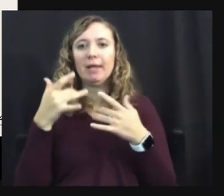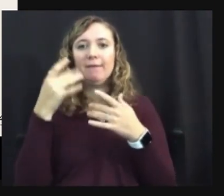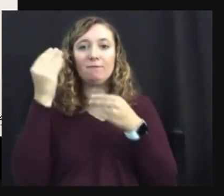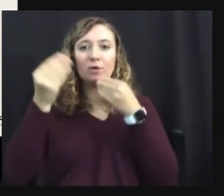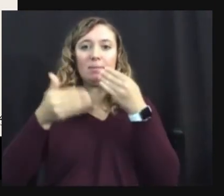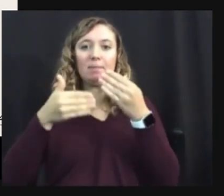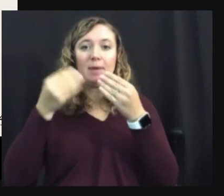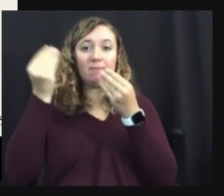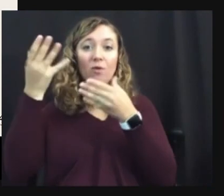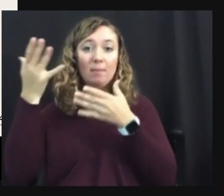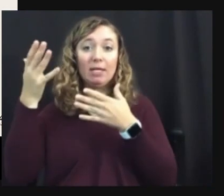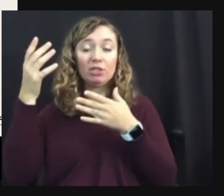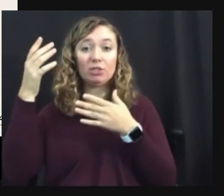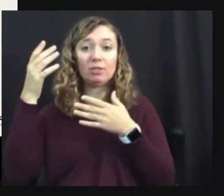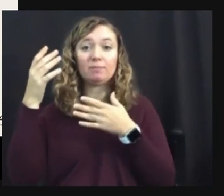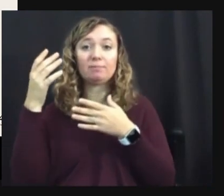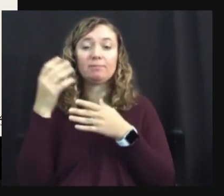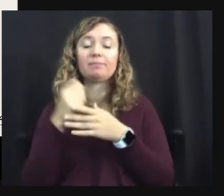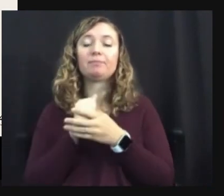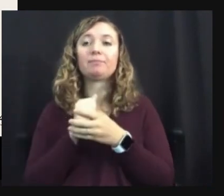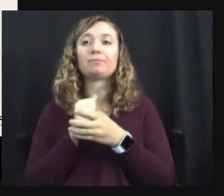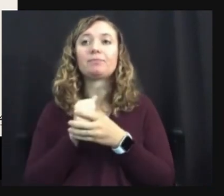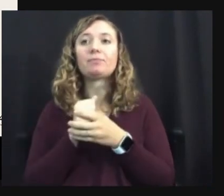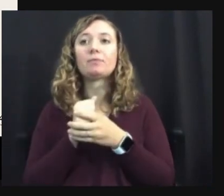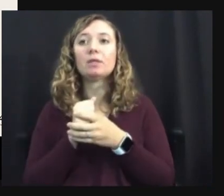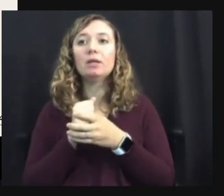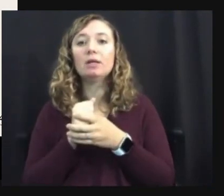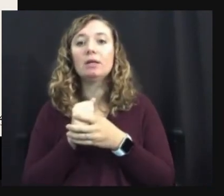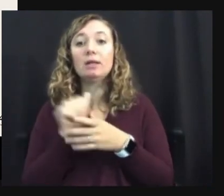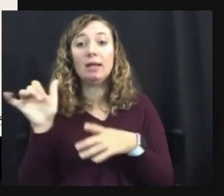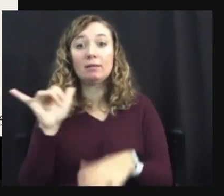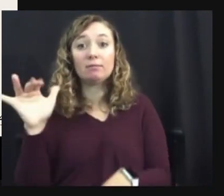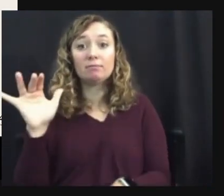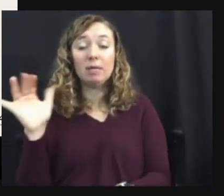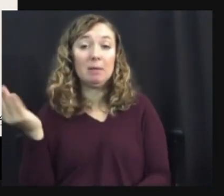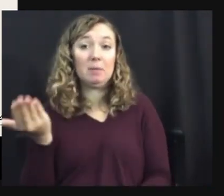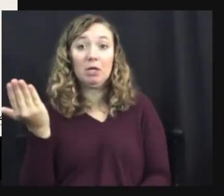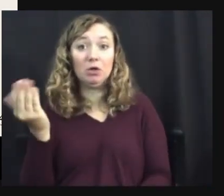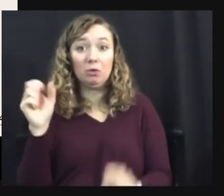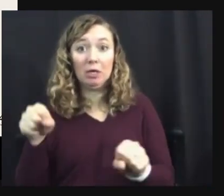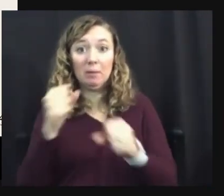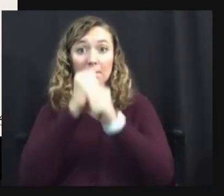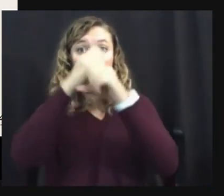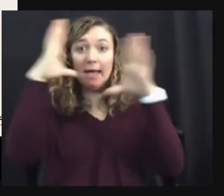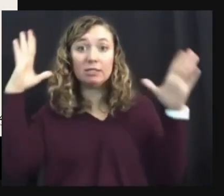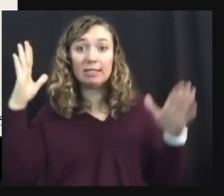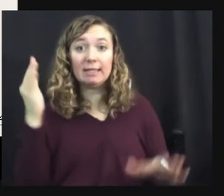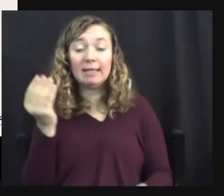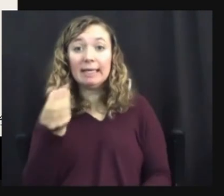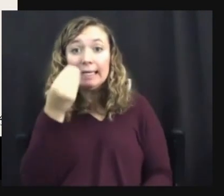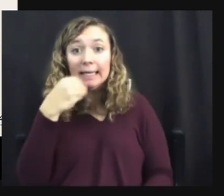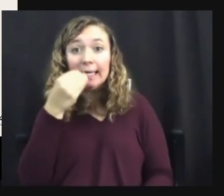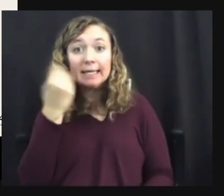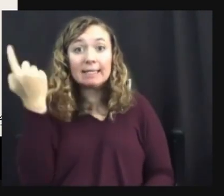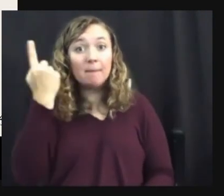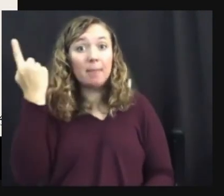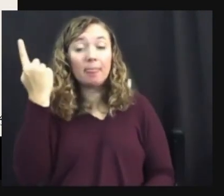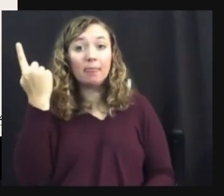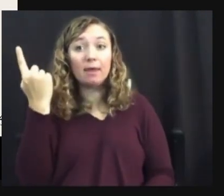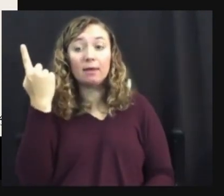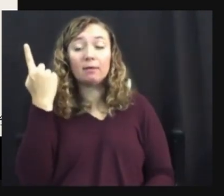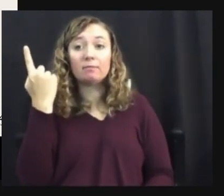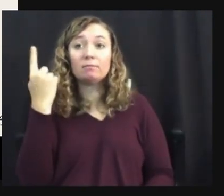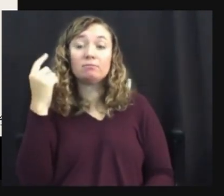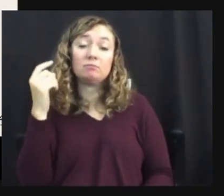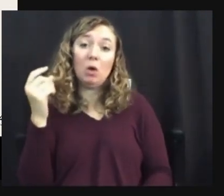or gustatory hyperphantasia. If you can imagine eating something and you have the full sensory experience, but eating that thing, that's another one.